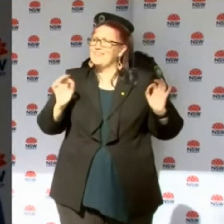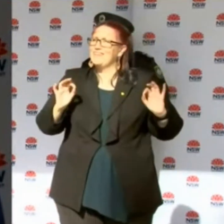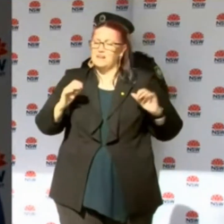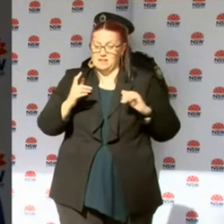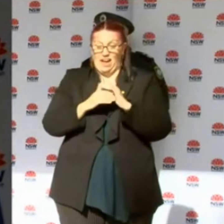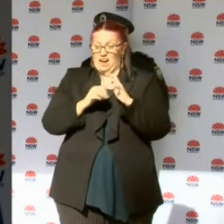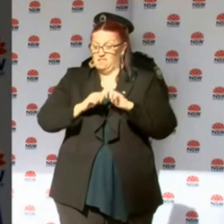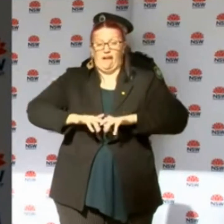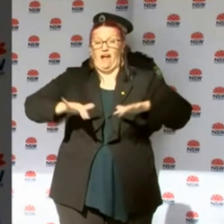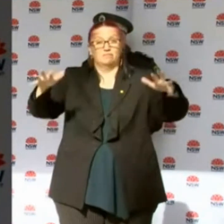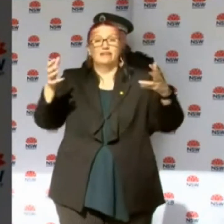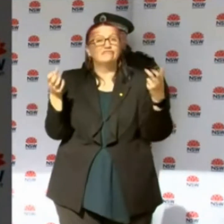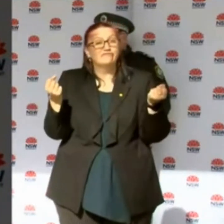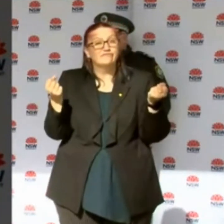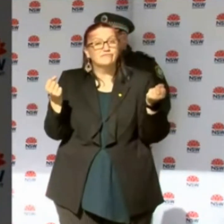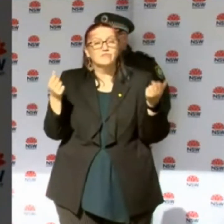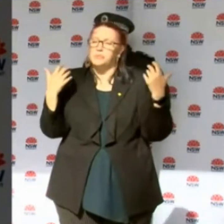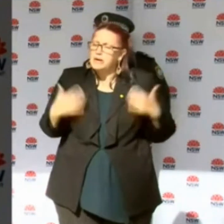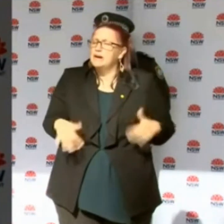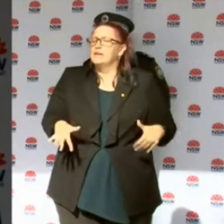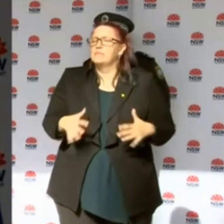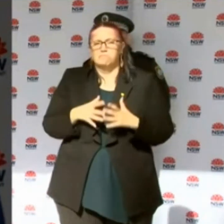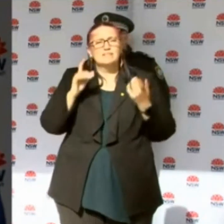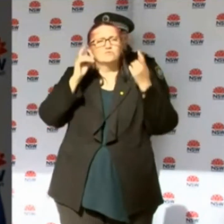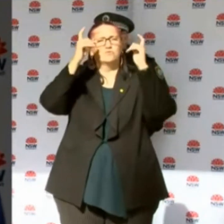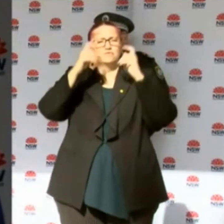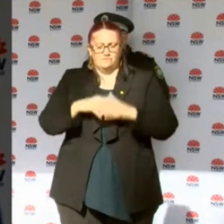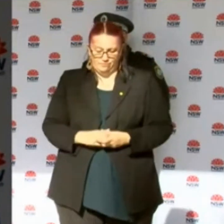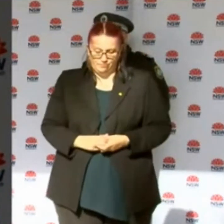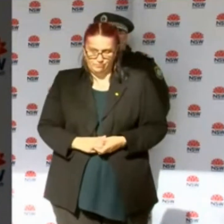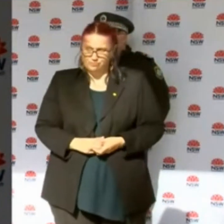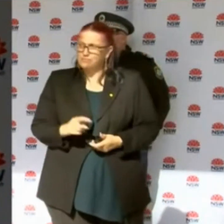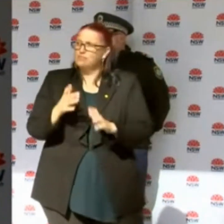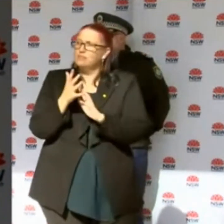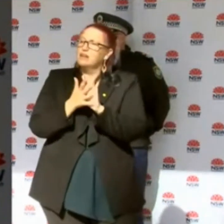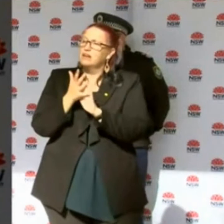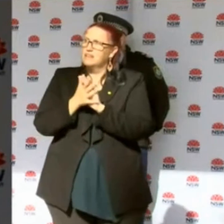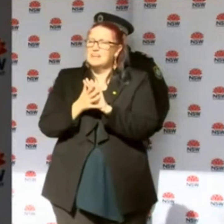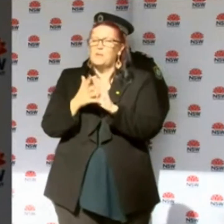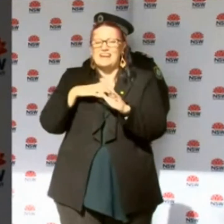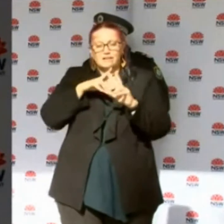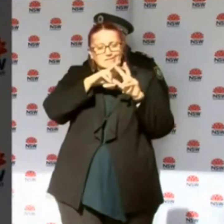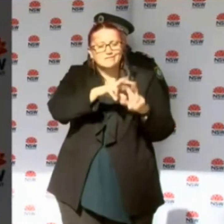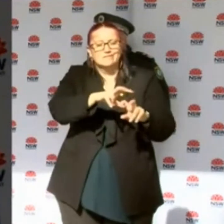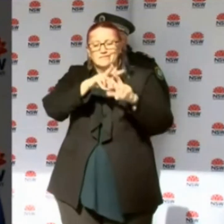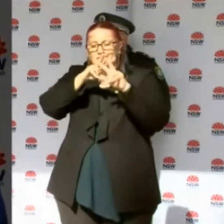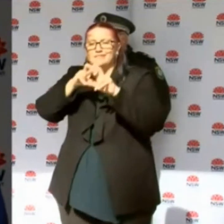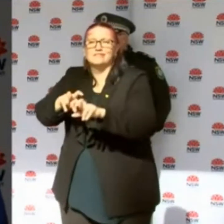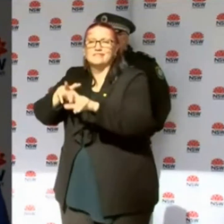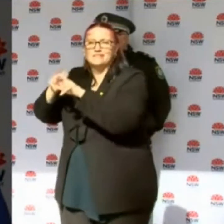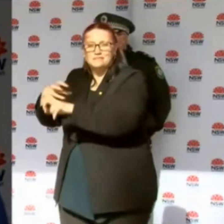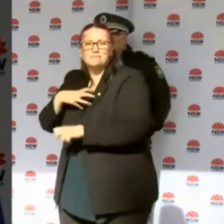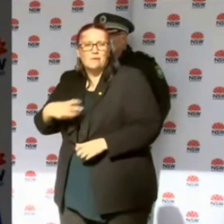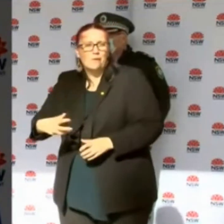a minor degree, but not the extent that we've seen with this strain. And that proposes more contact tracing because, as I indicated